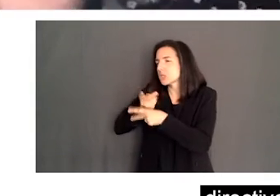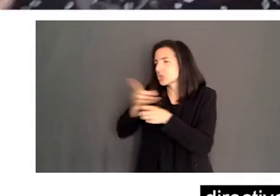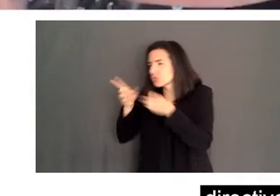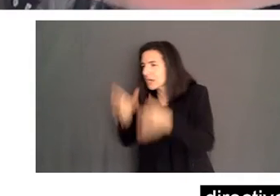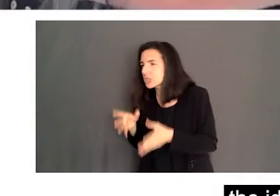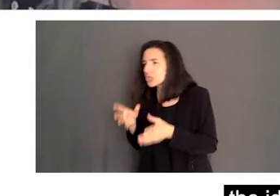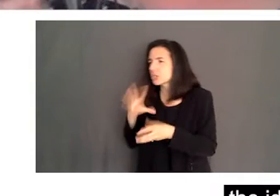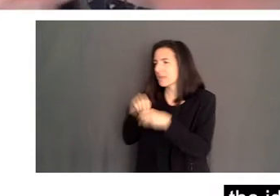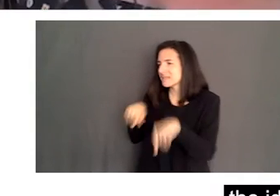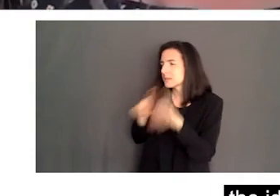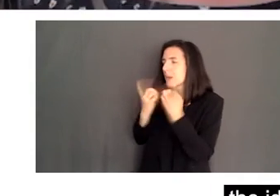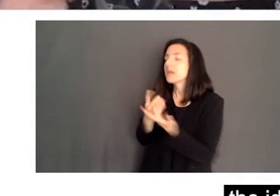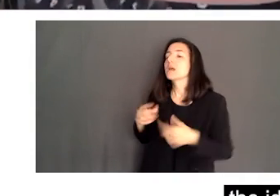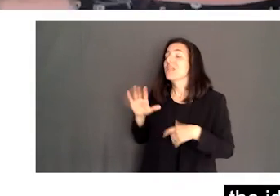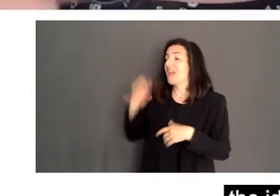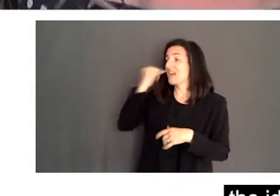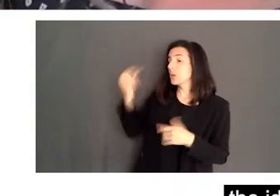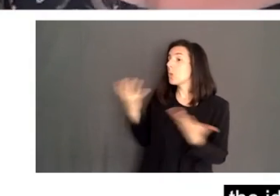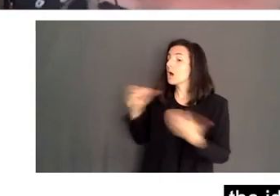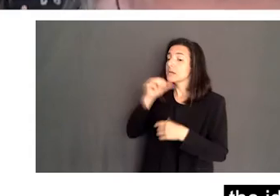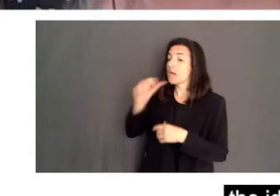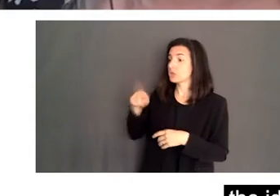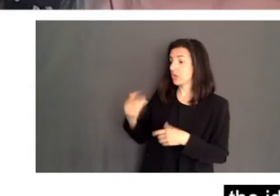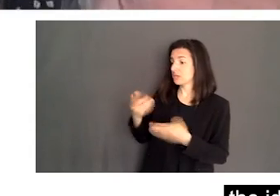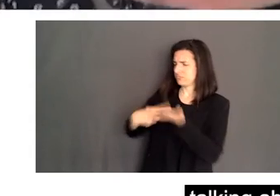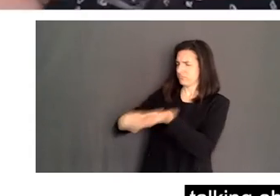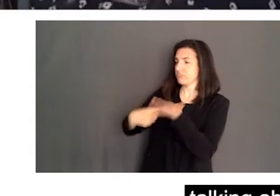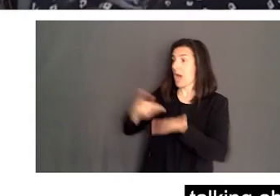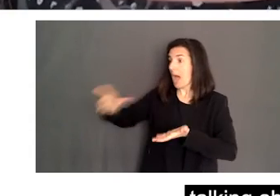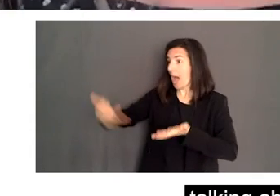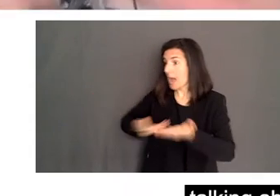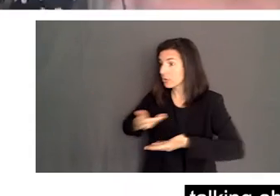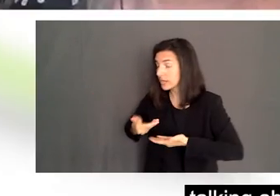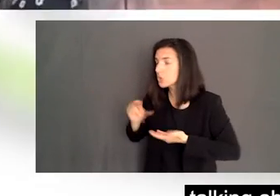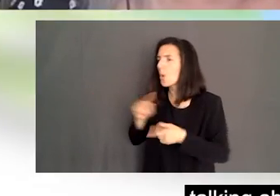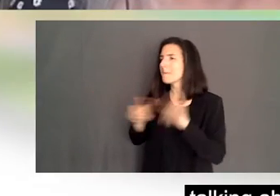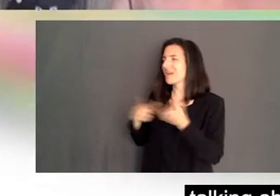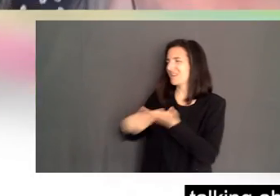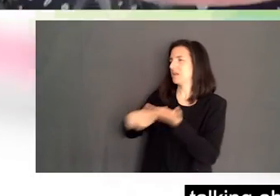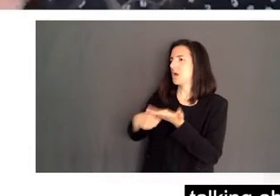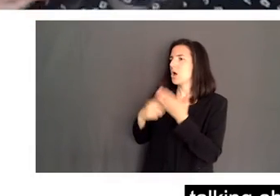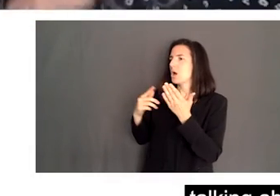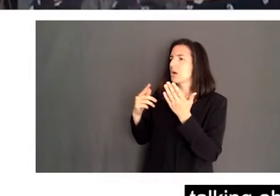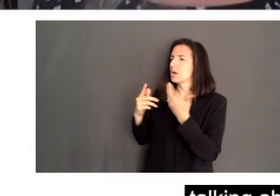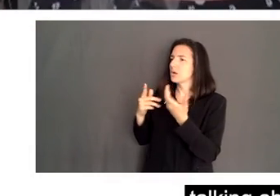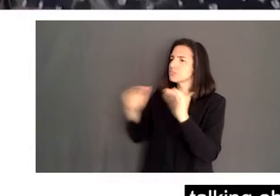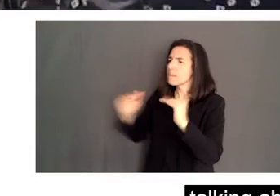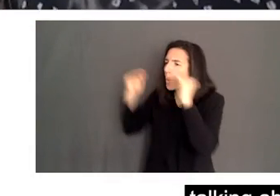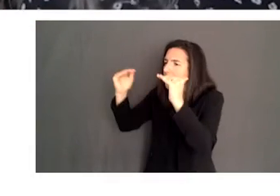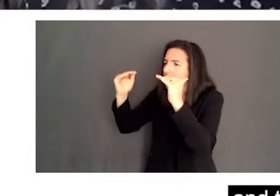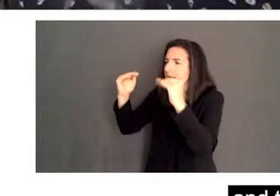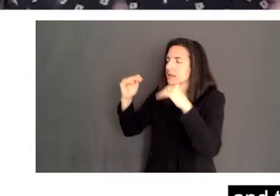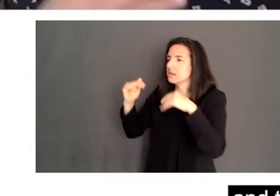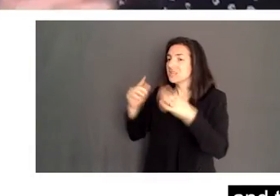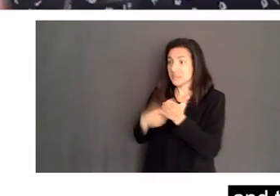and that is the idea of not just talking about hiring, but talking about promoting. Absolutely. And we sometimes forget,